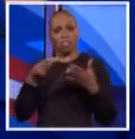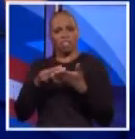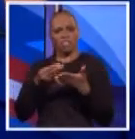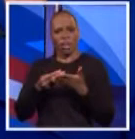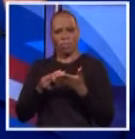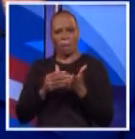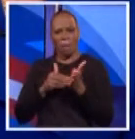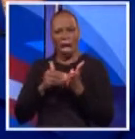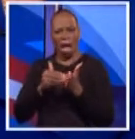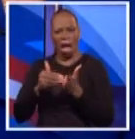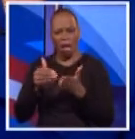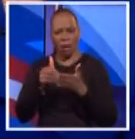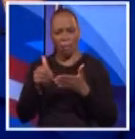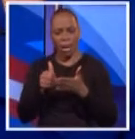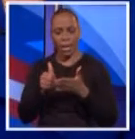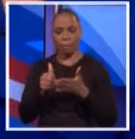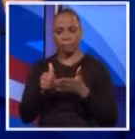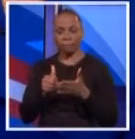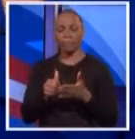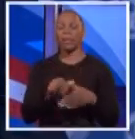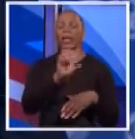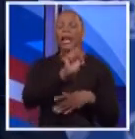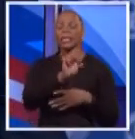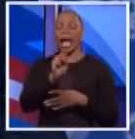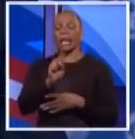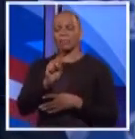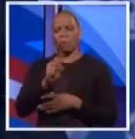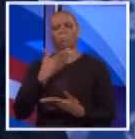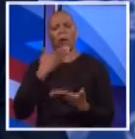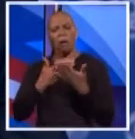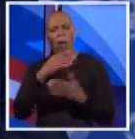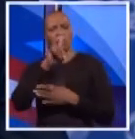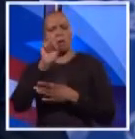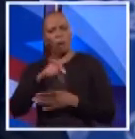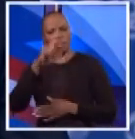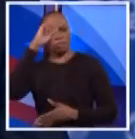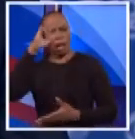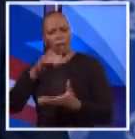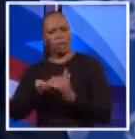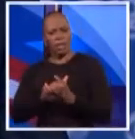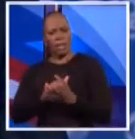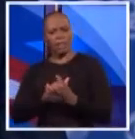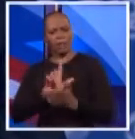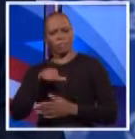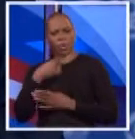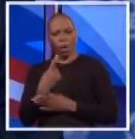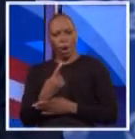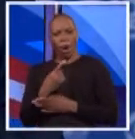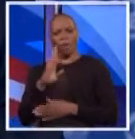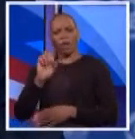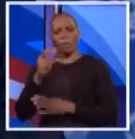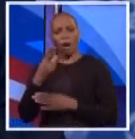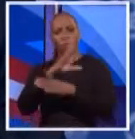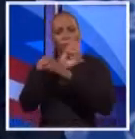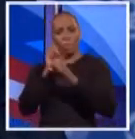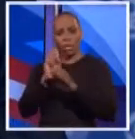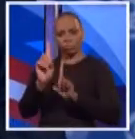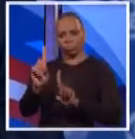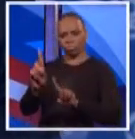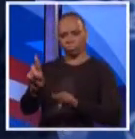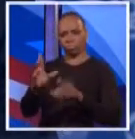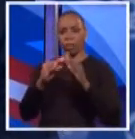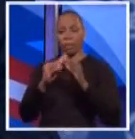That's a good question. I believe I'm the only borough president who's actually attended the meetings of the NYSERS board, especially in my first term,